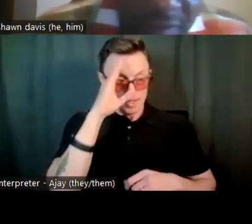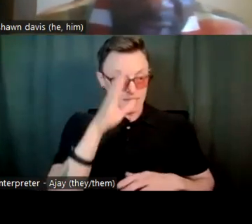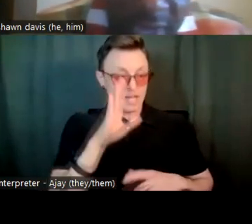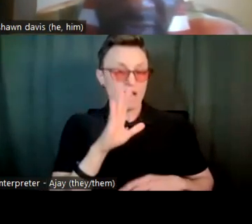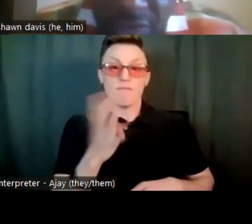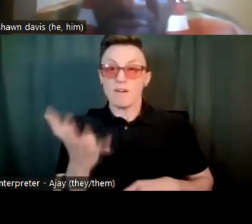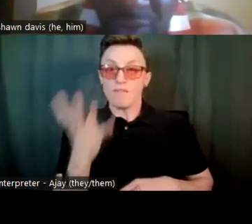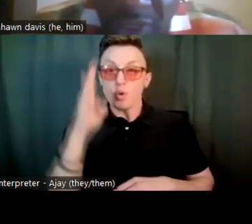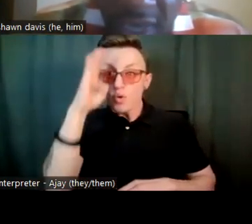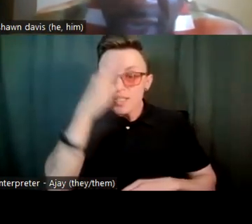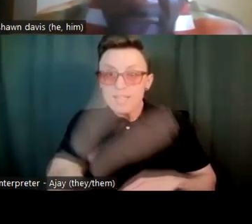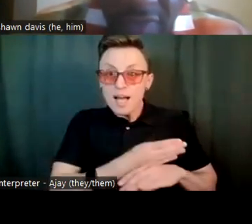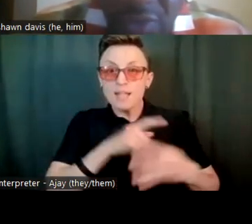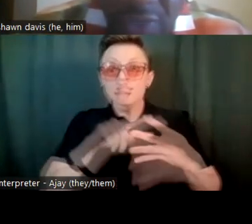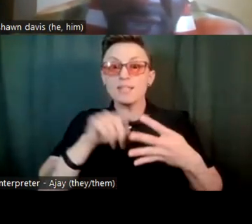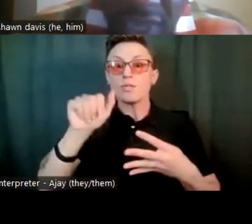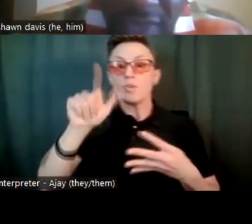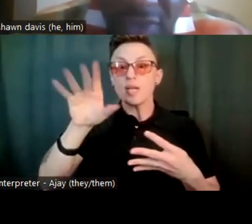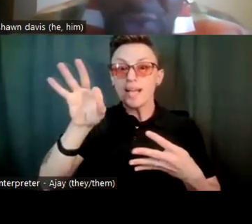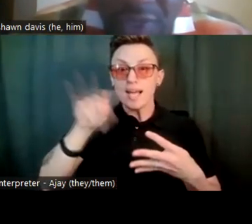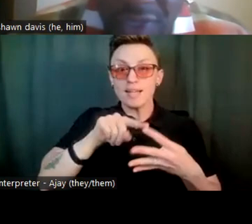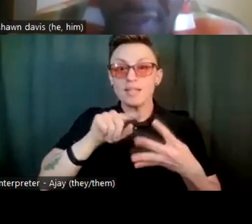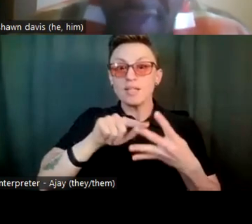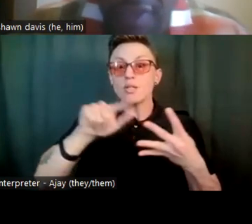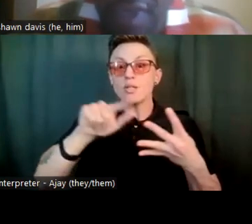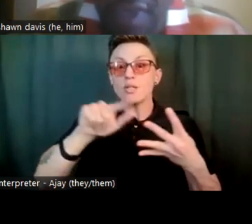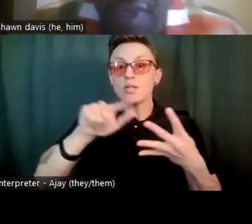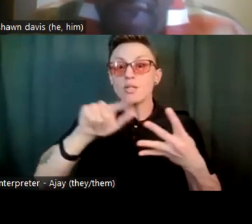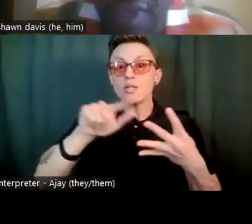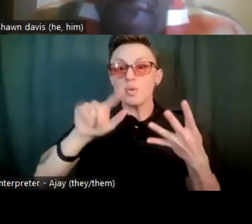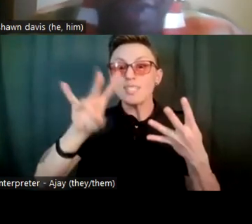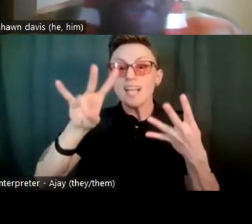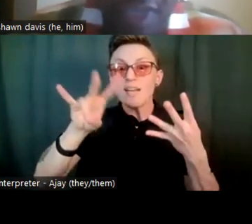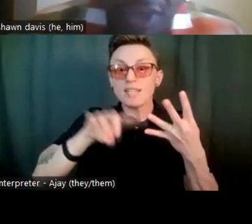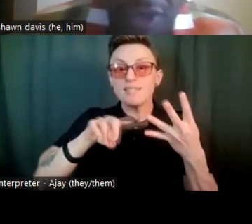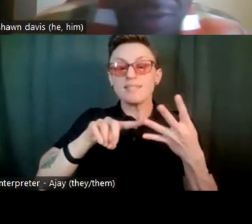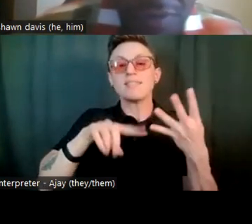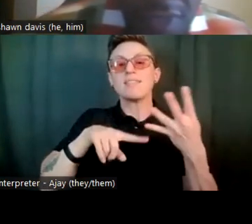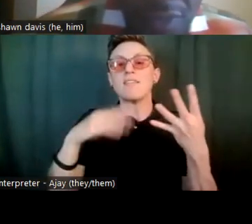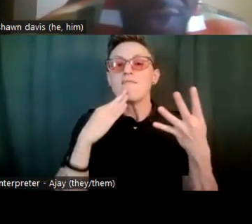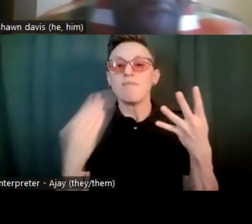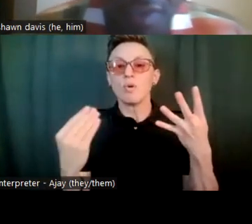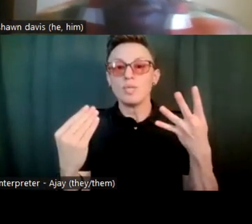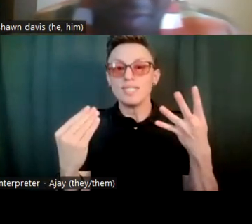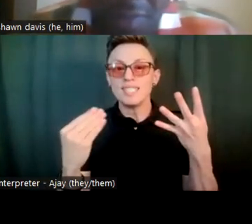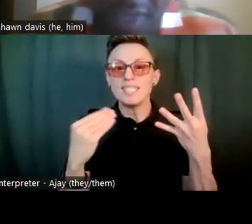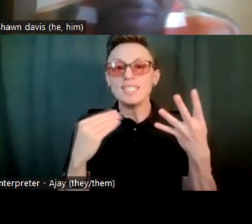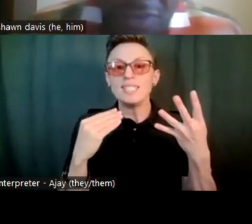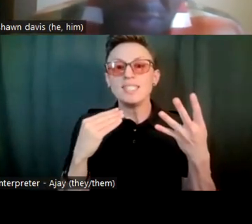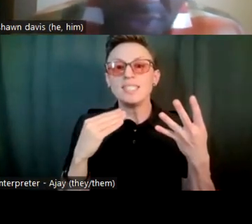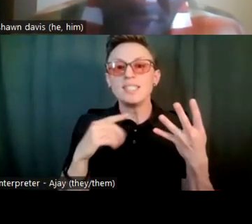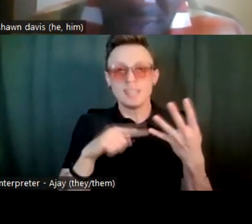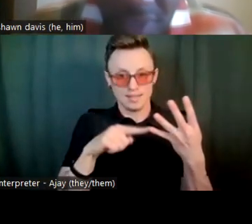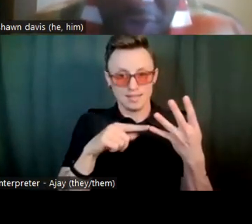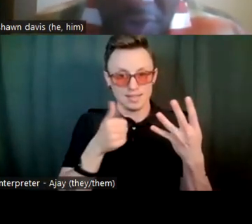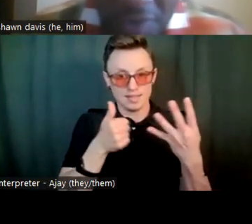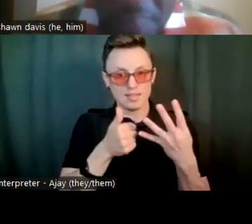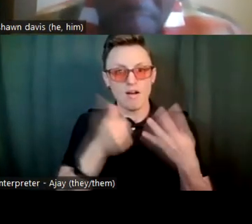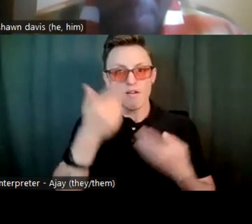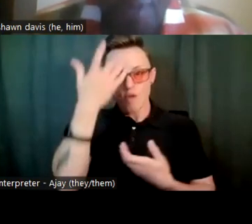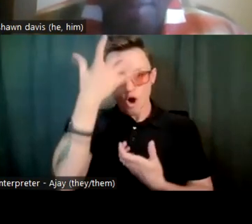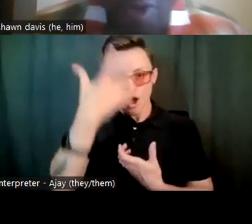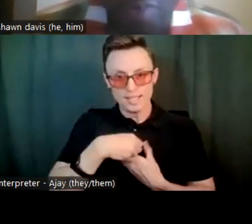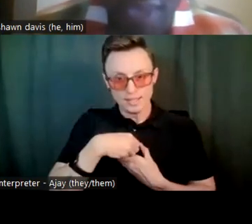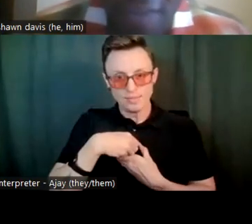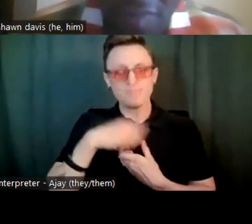sons, age 29, 28, 27, and a 14-year-old son with autism, and that's the reason I'm here,